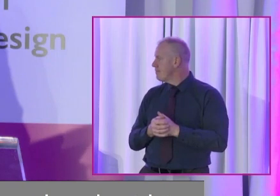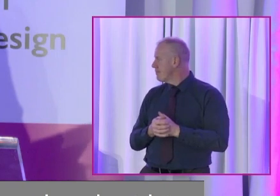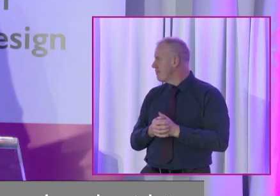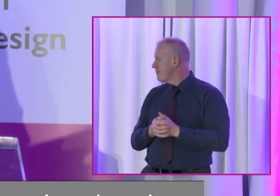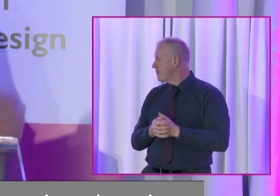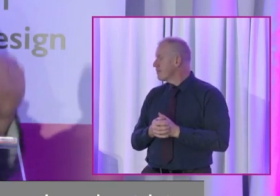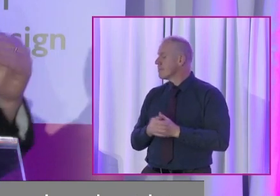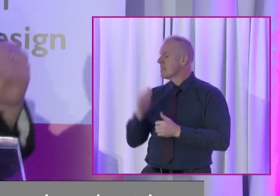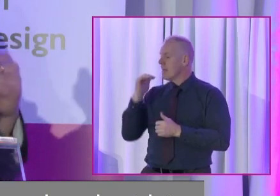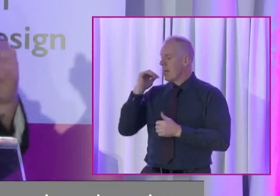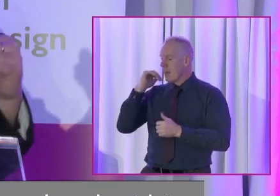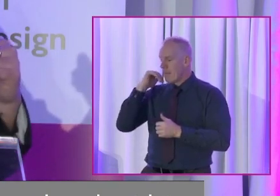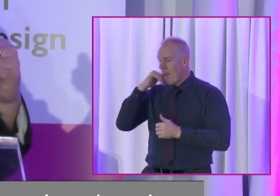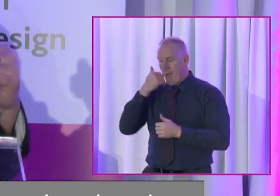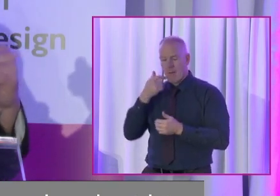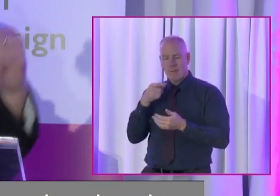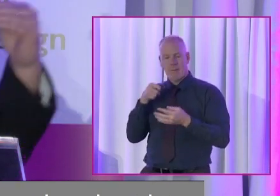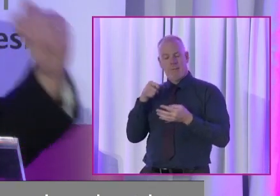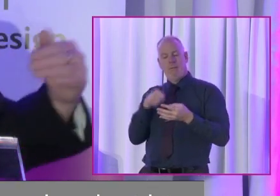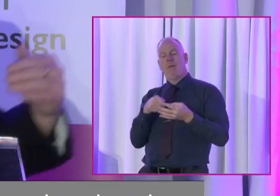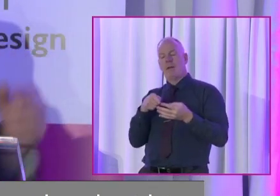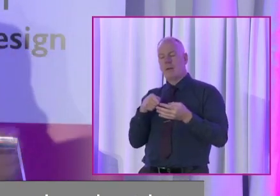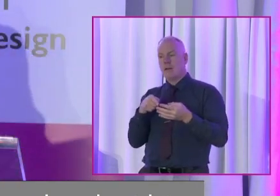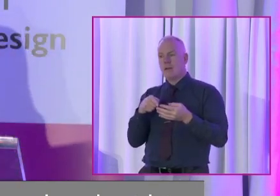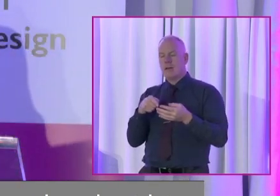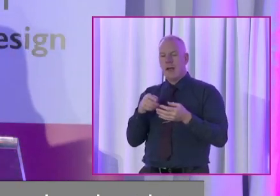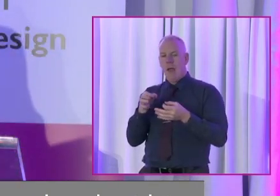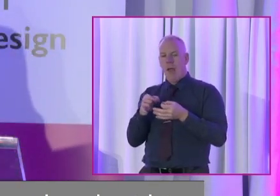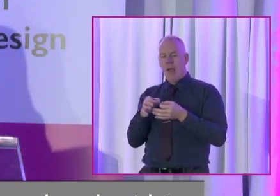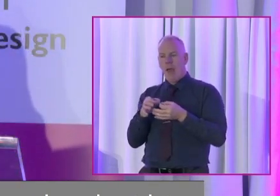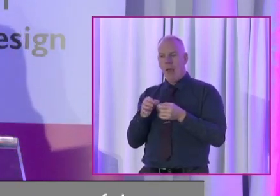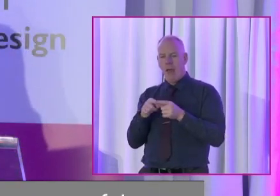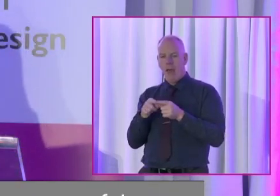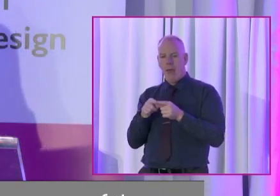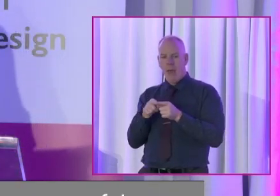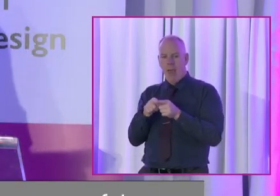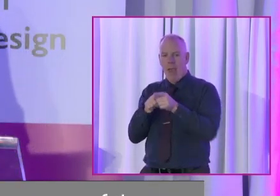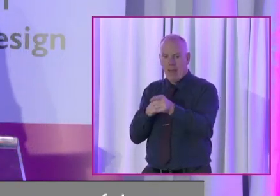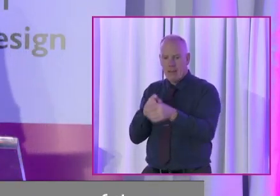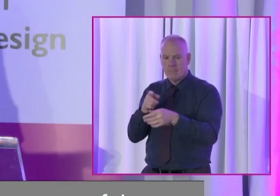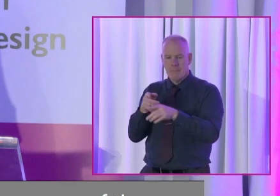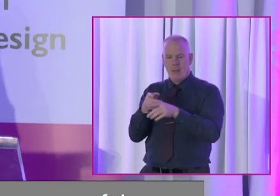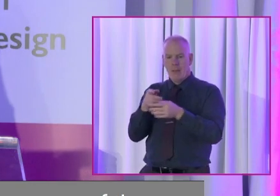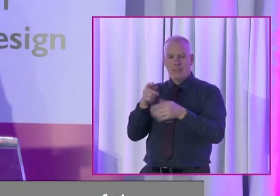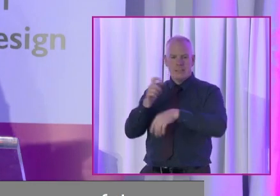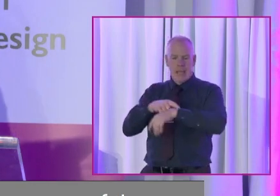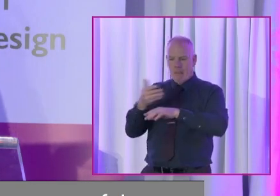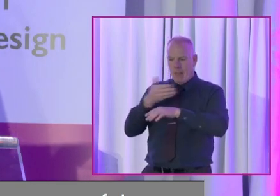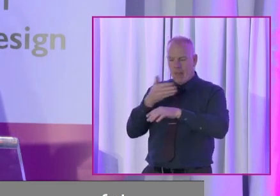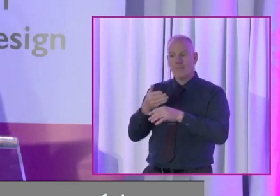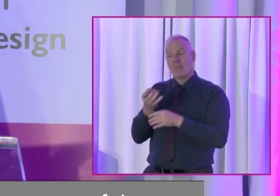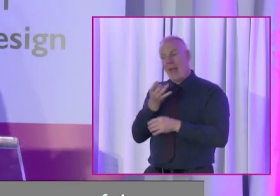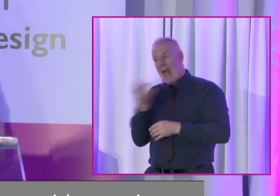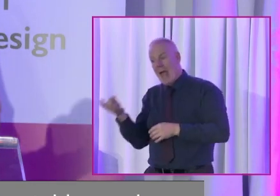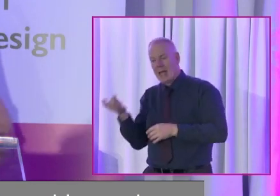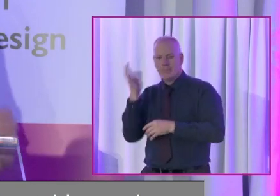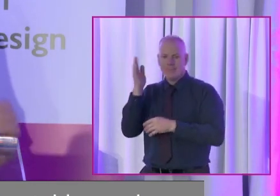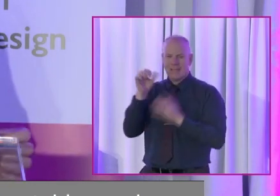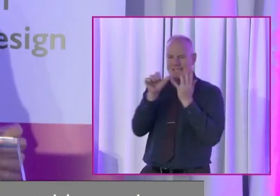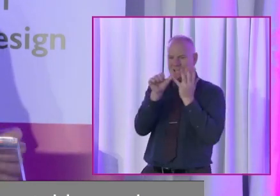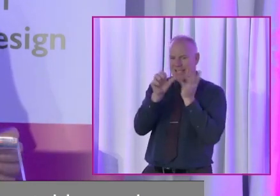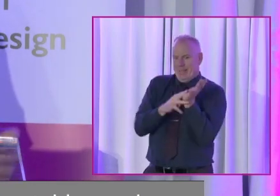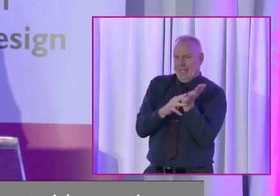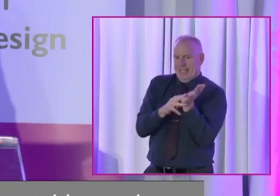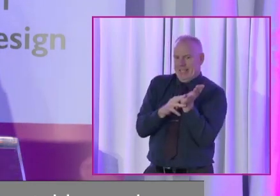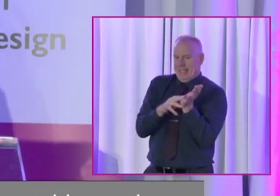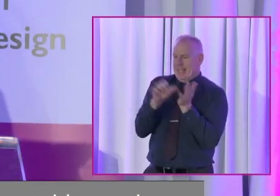And because of the – we've gone a little ahead in terms of the timetable. Each speaker is being asked to speak for six